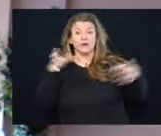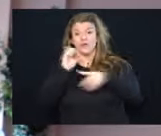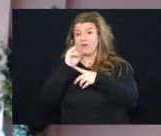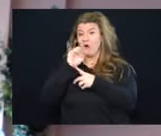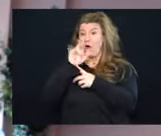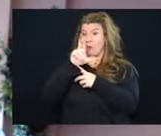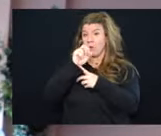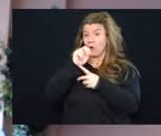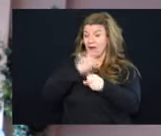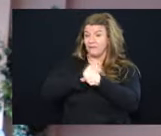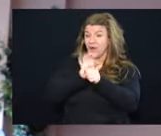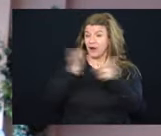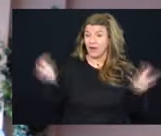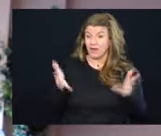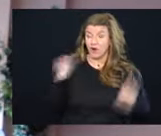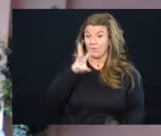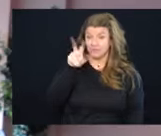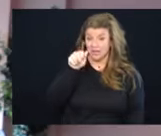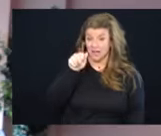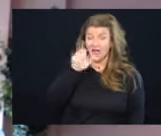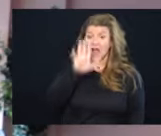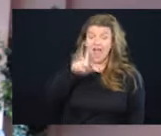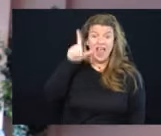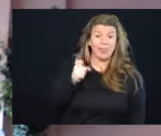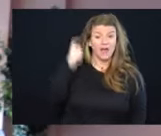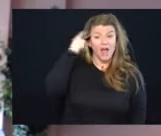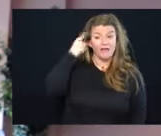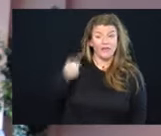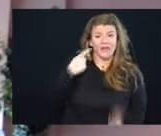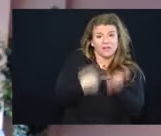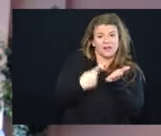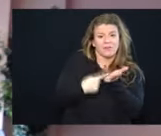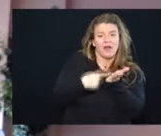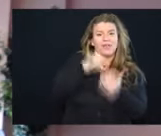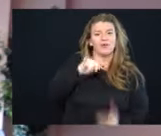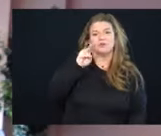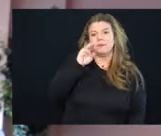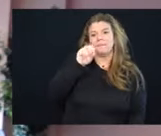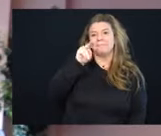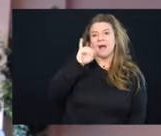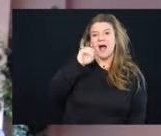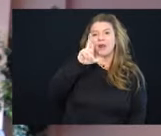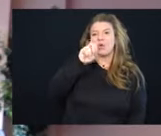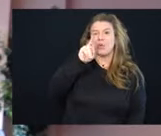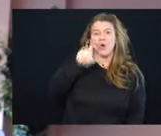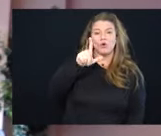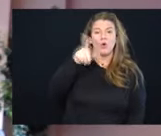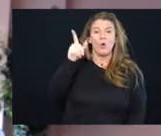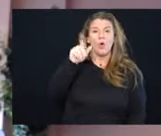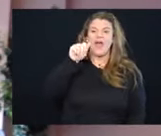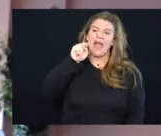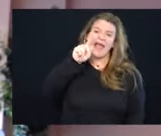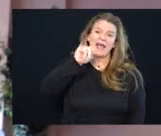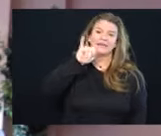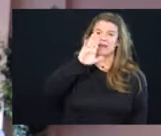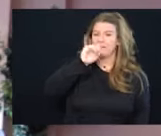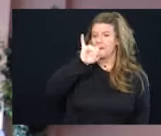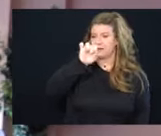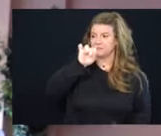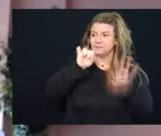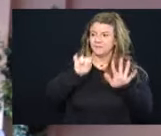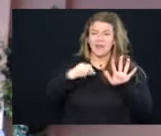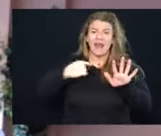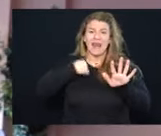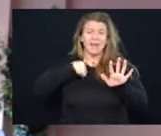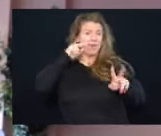in West Virginia. And the governor talked about monoclonal antibodies. And let me just review where we are